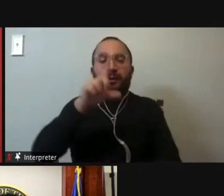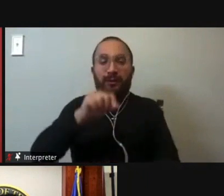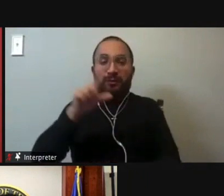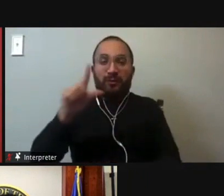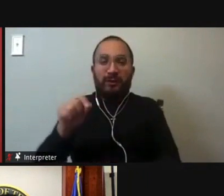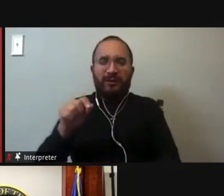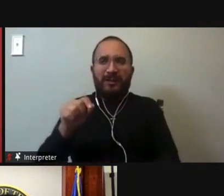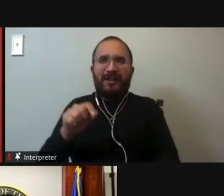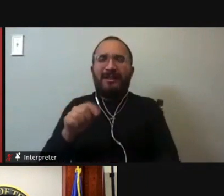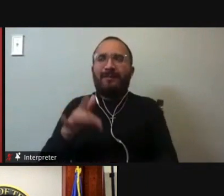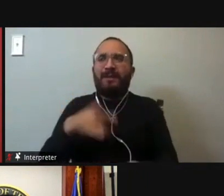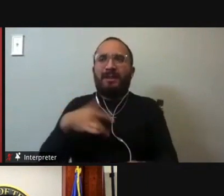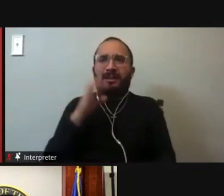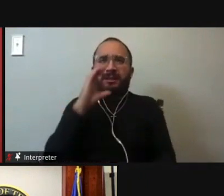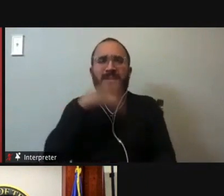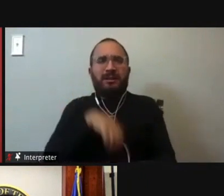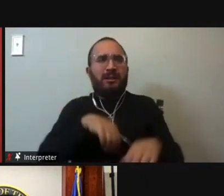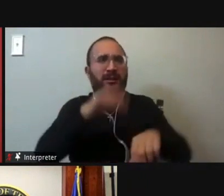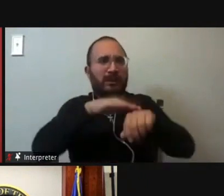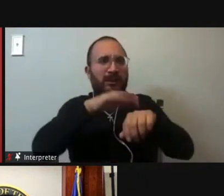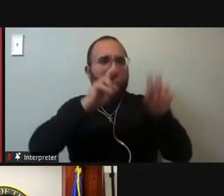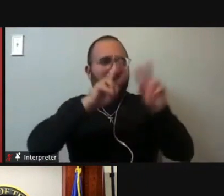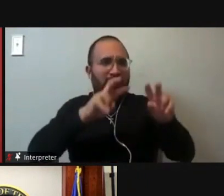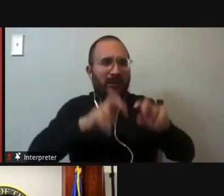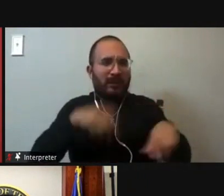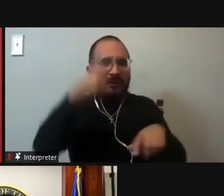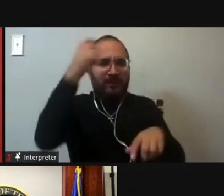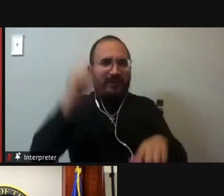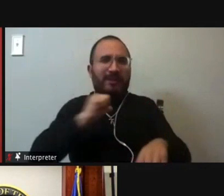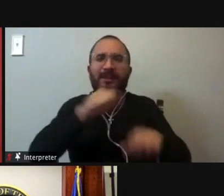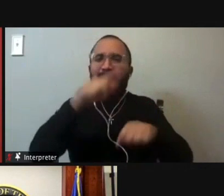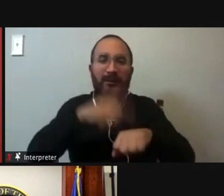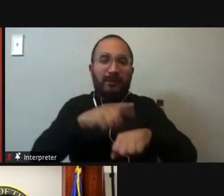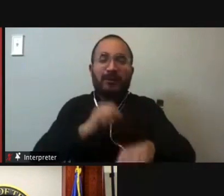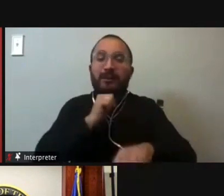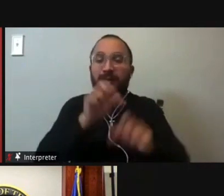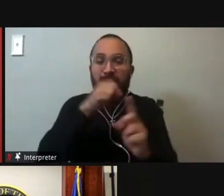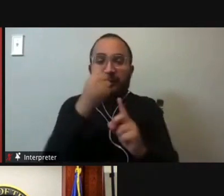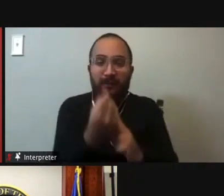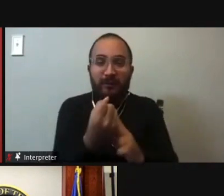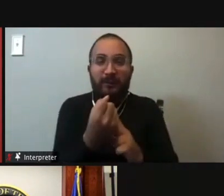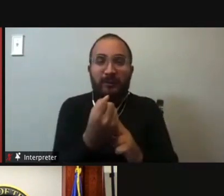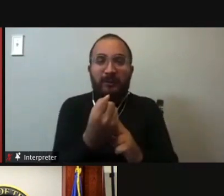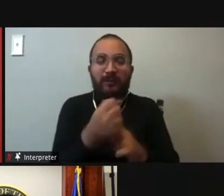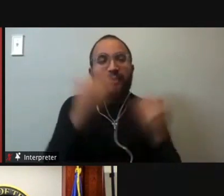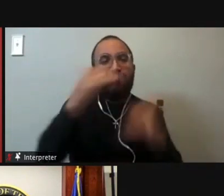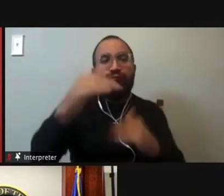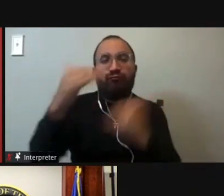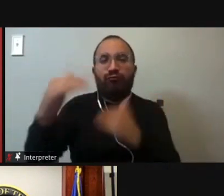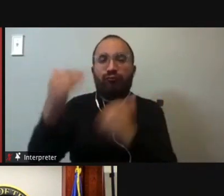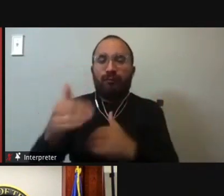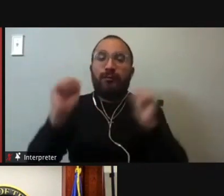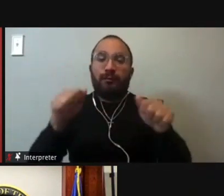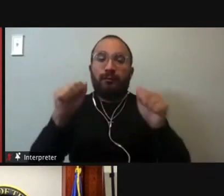to vote for people because it is not the time, it is not the situation to be restricting people's ability